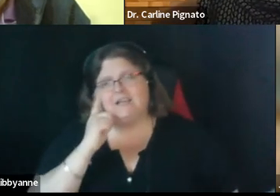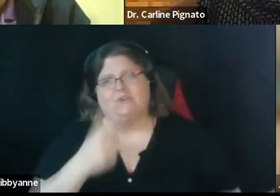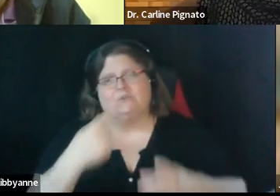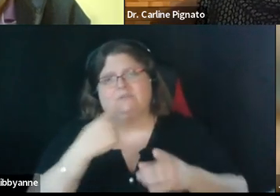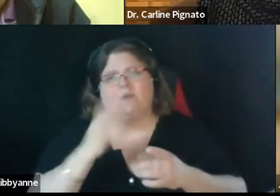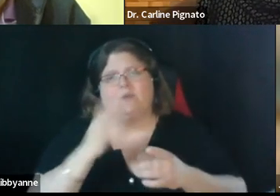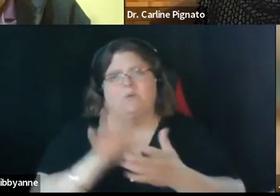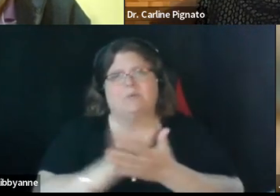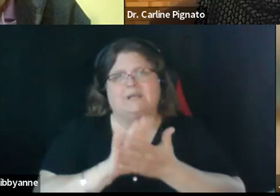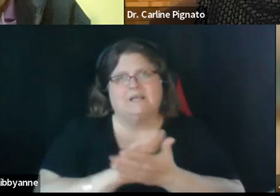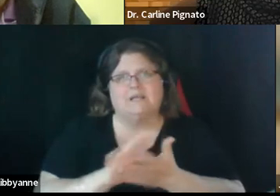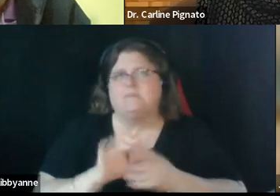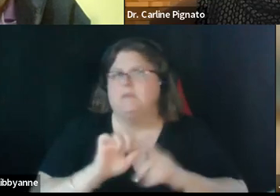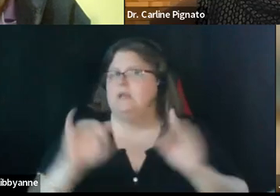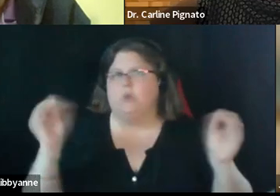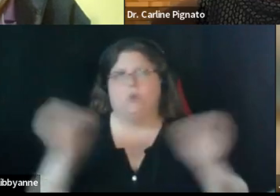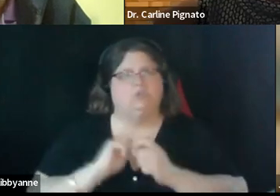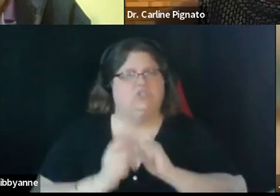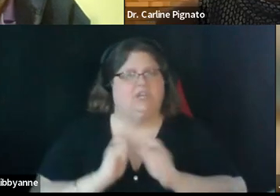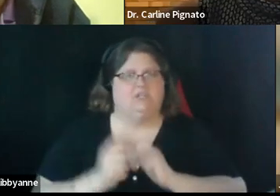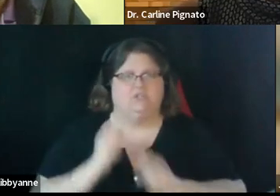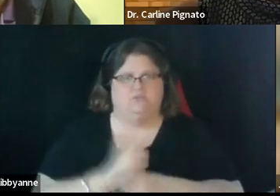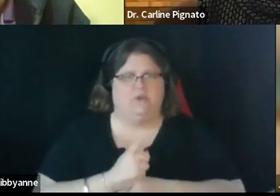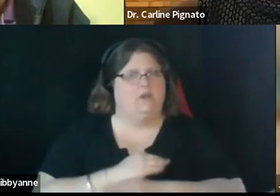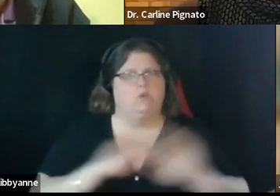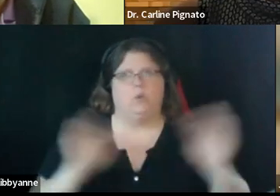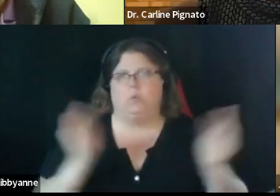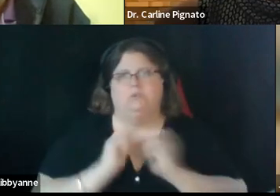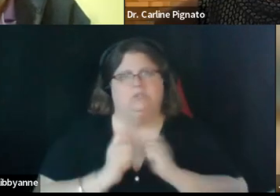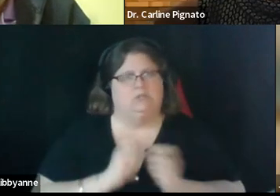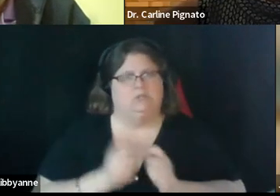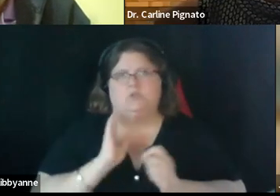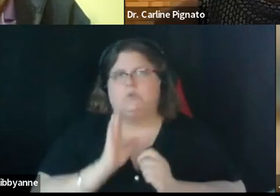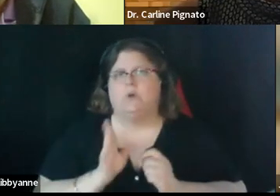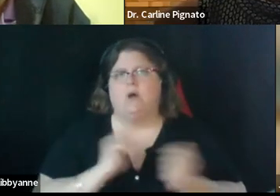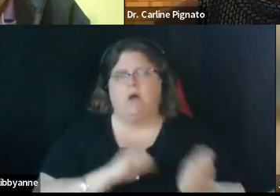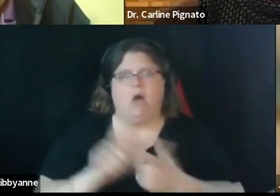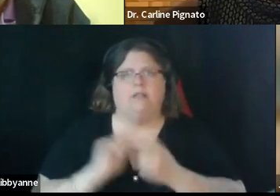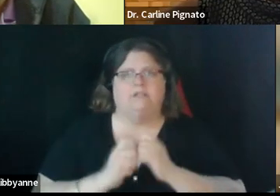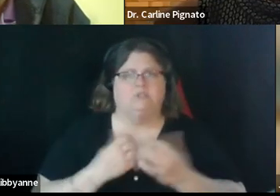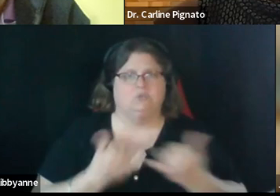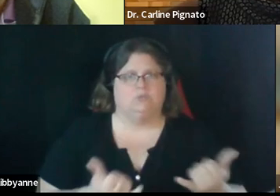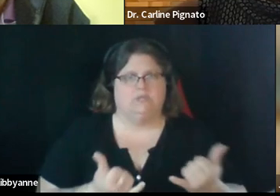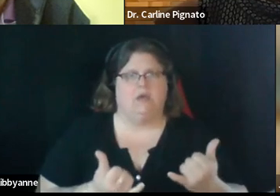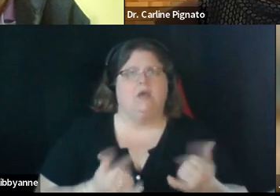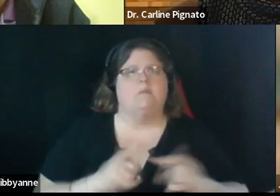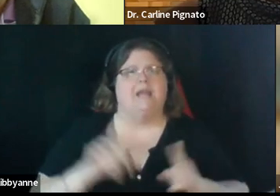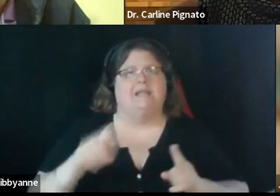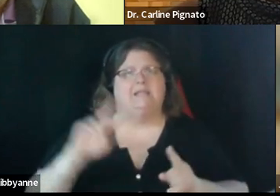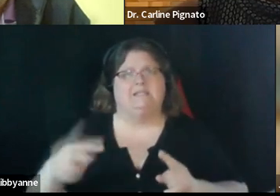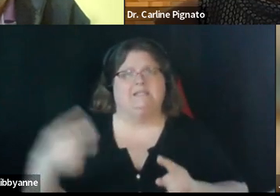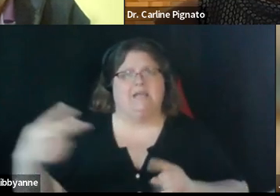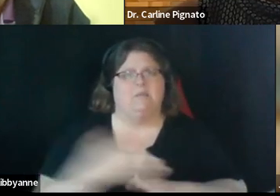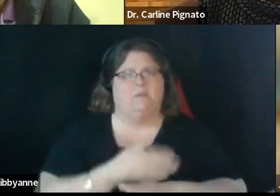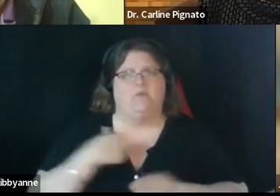polishing but not a changing right that was yeah it's not changing we will make all the changes that you've made today i need a second before we can start talking about